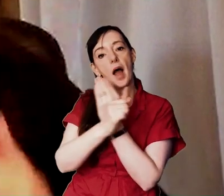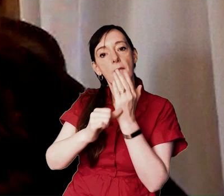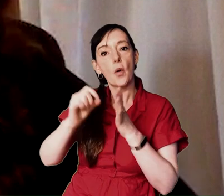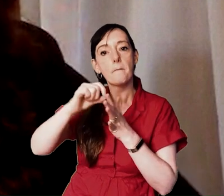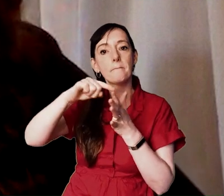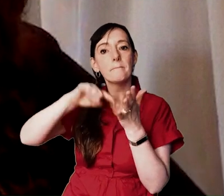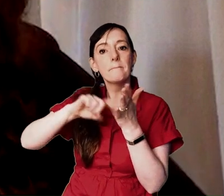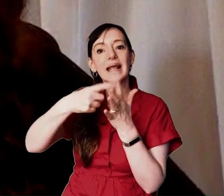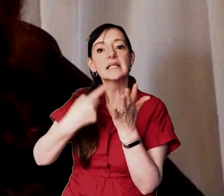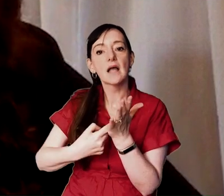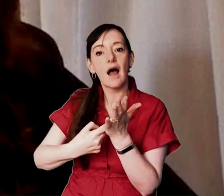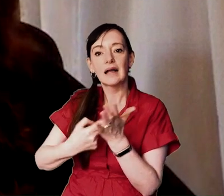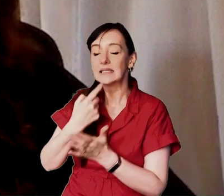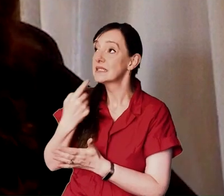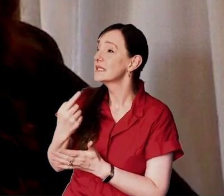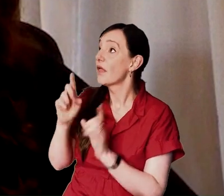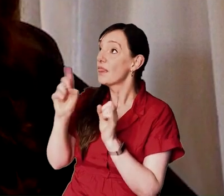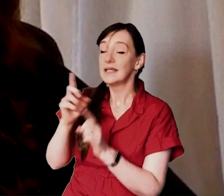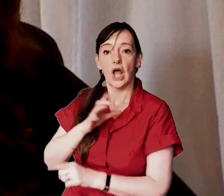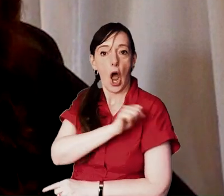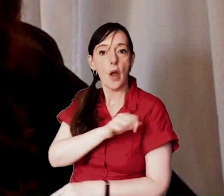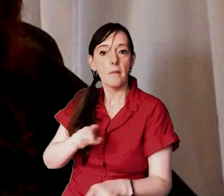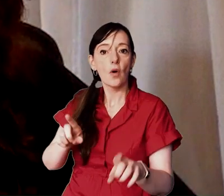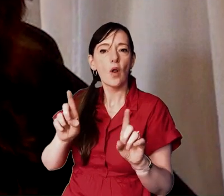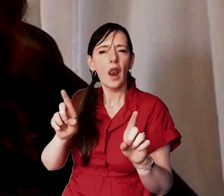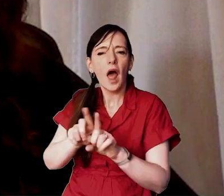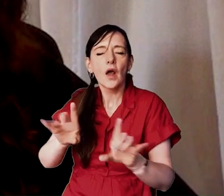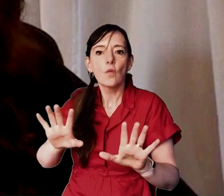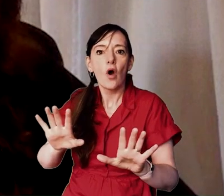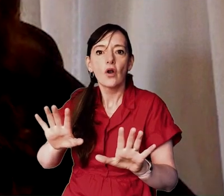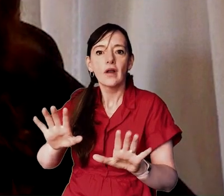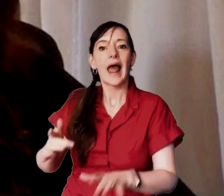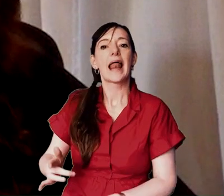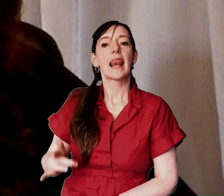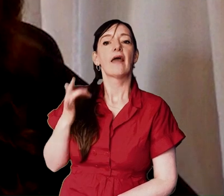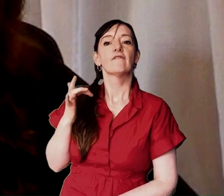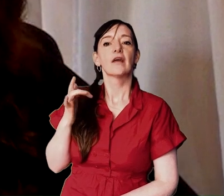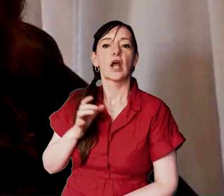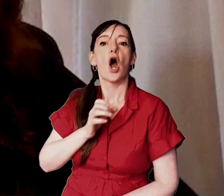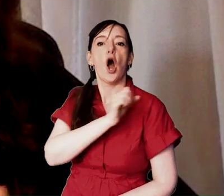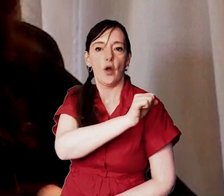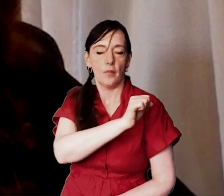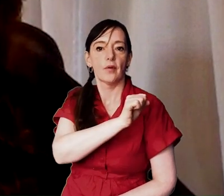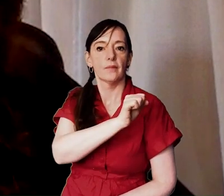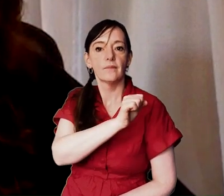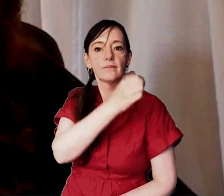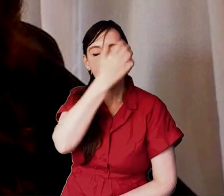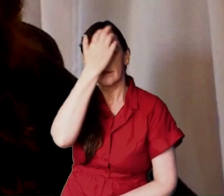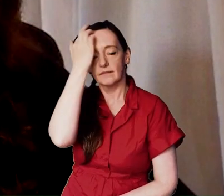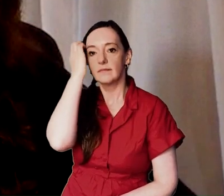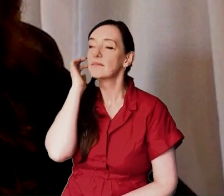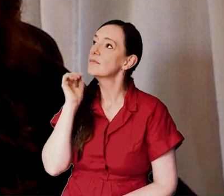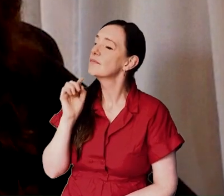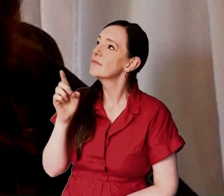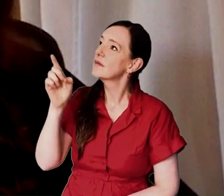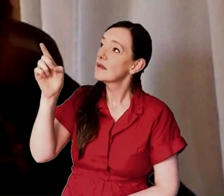given us a living hope in his letters peter is encouraging persecuted displaced suffering christians what true hope looks